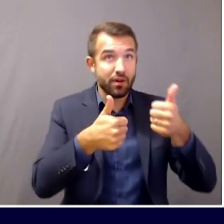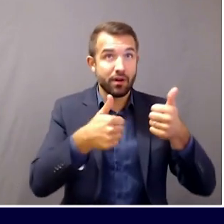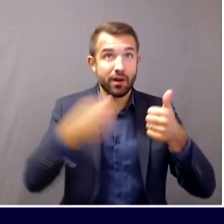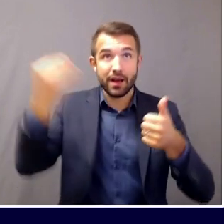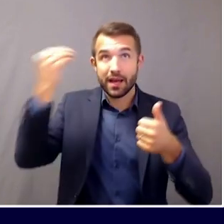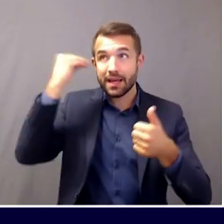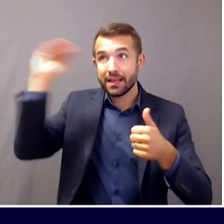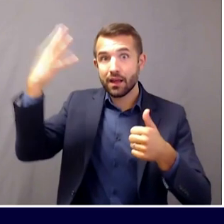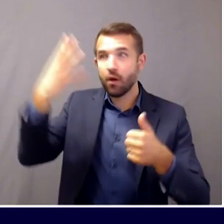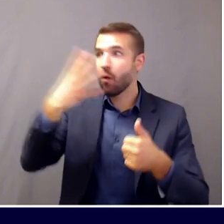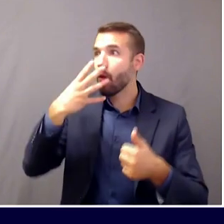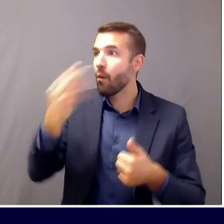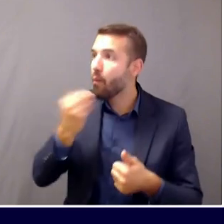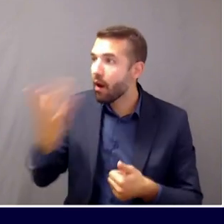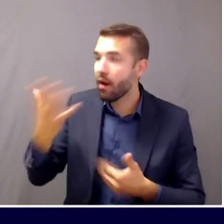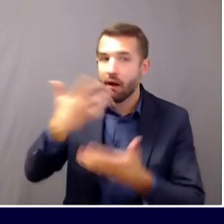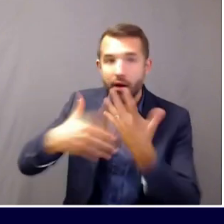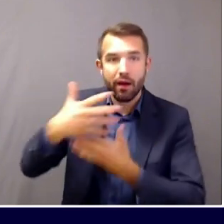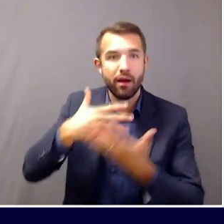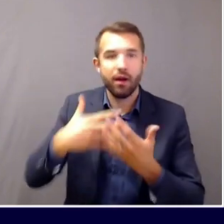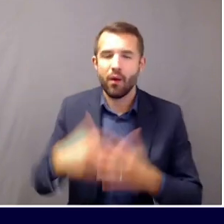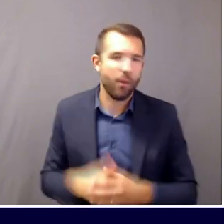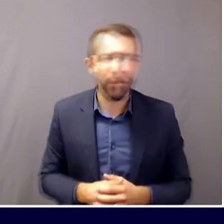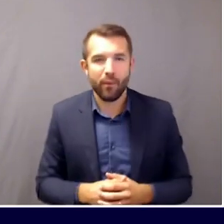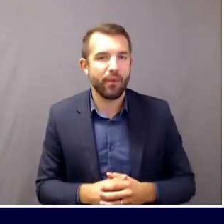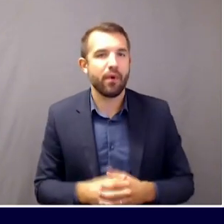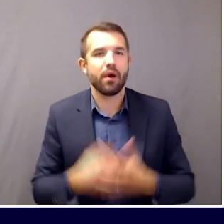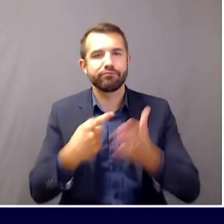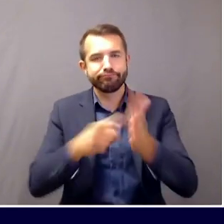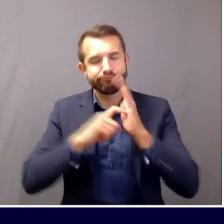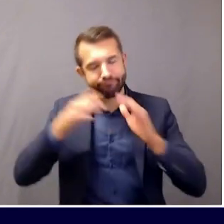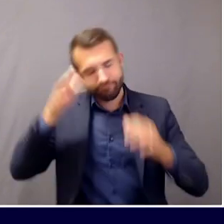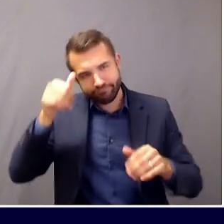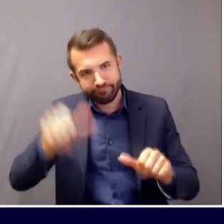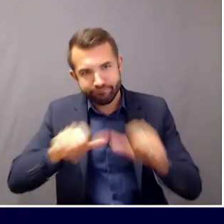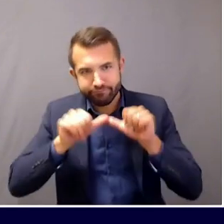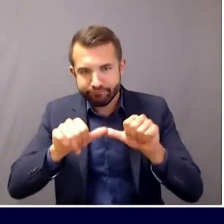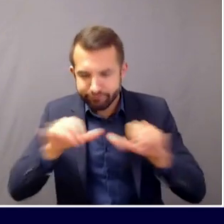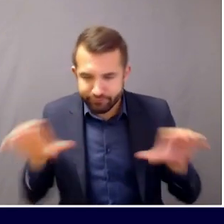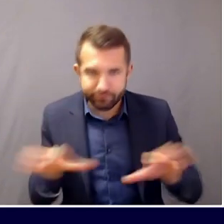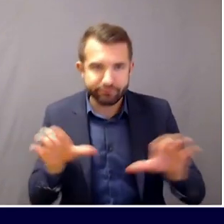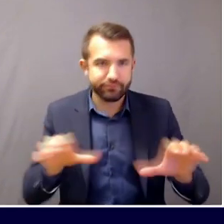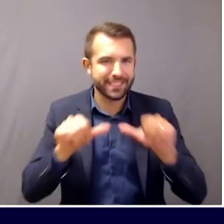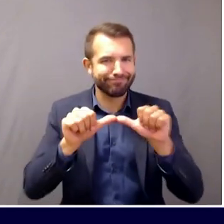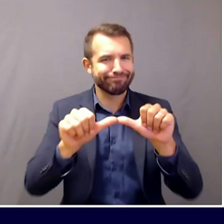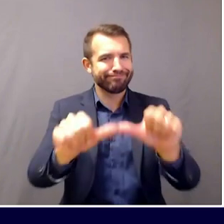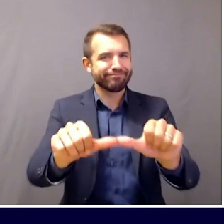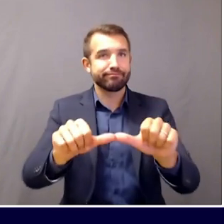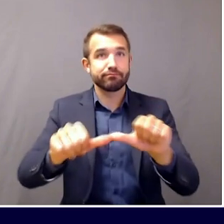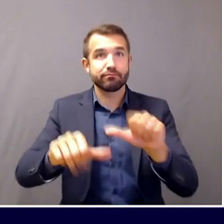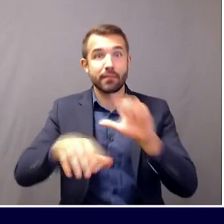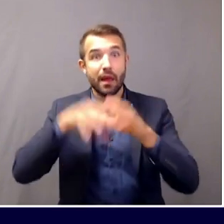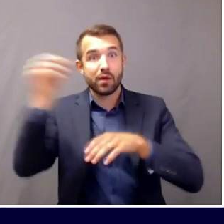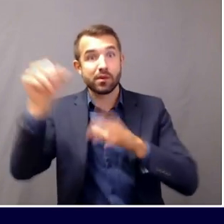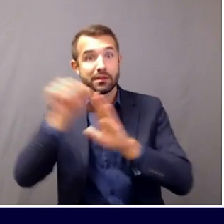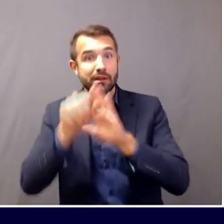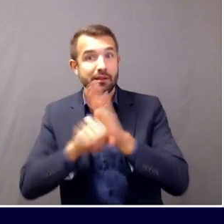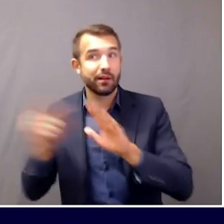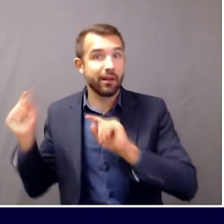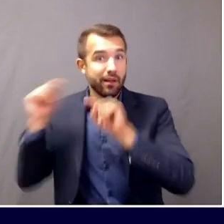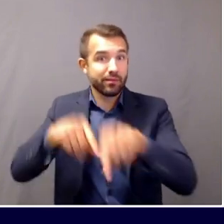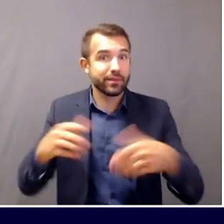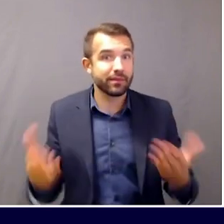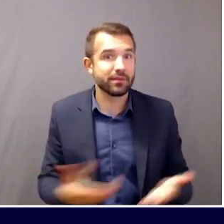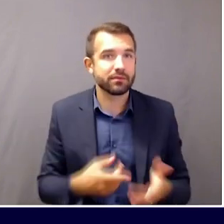as we do have more visitors in the state, we are engaging in new ways that we continue those basic public health